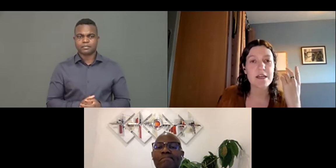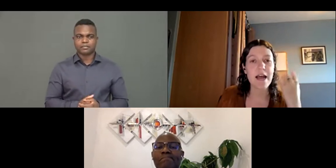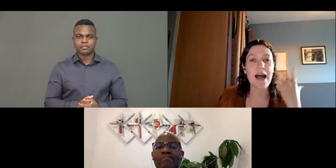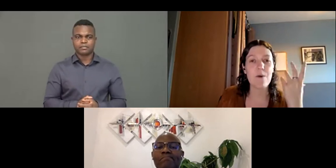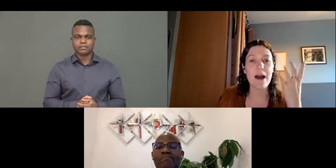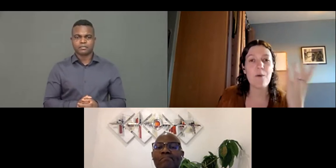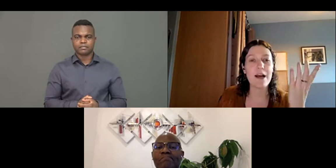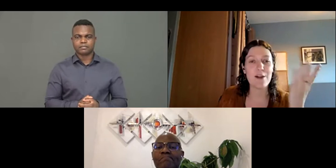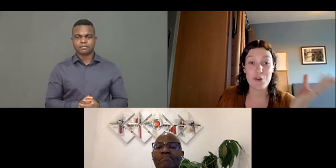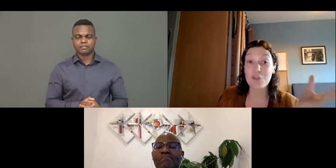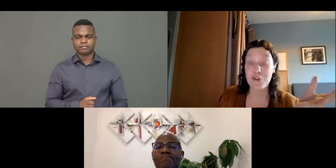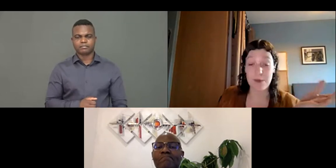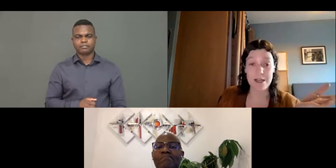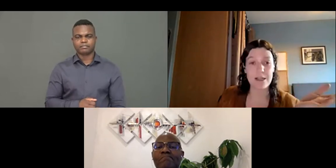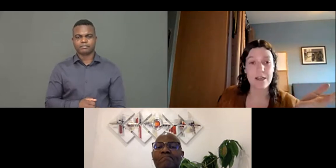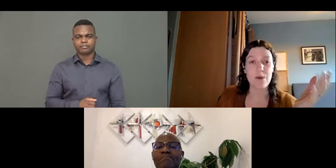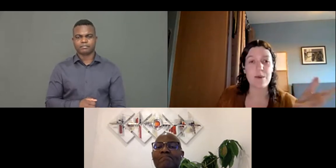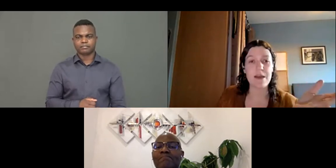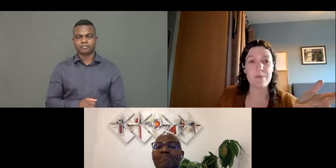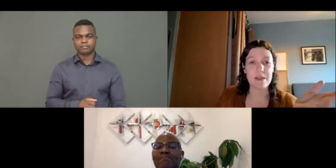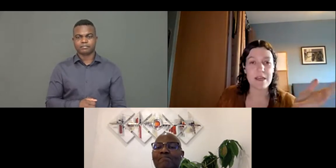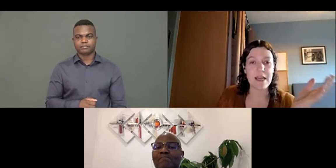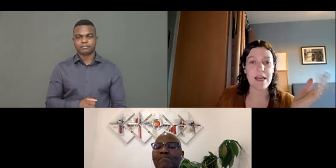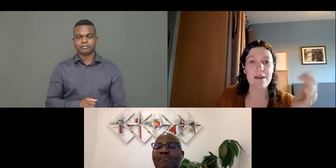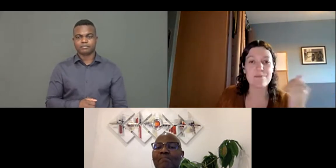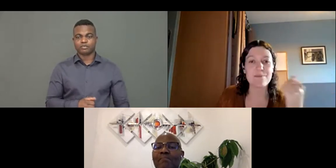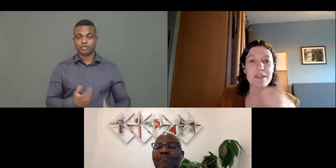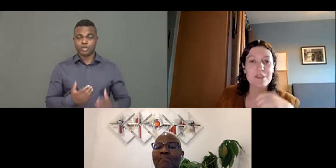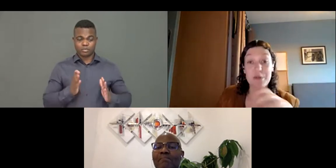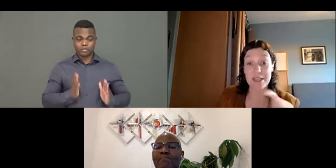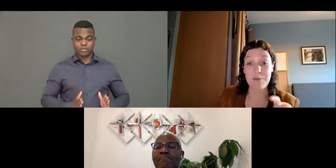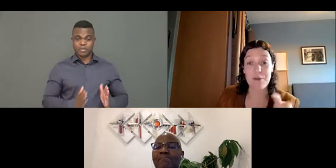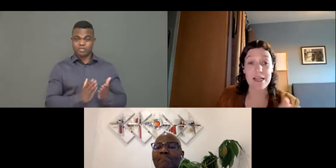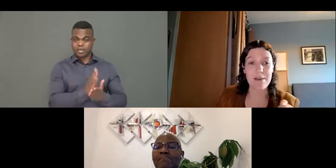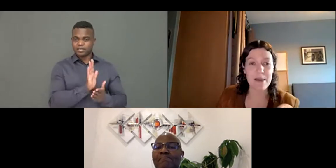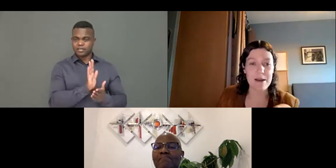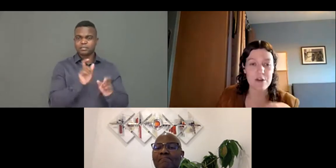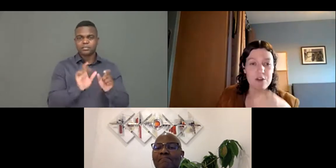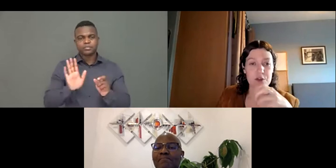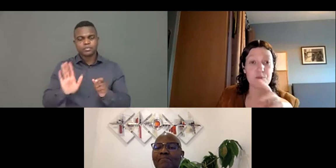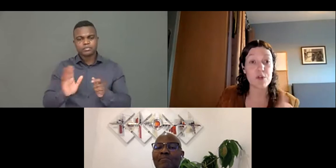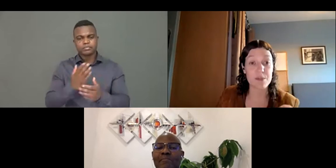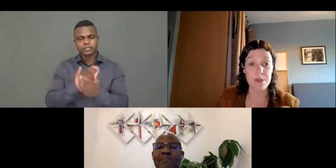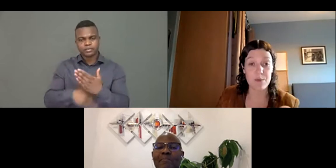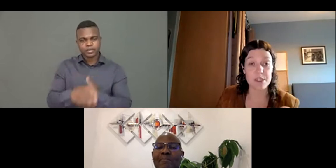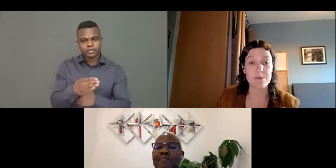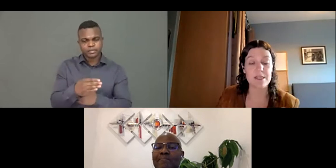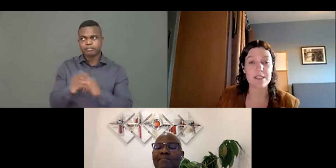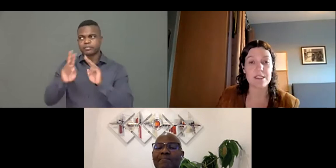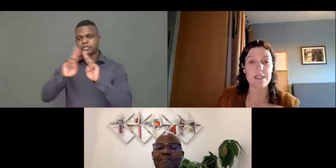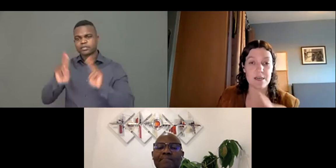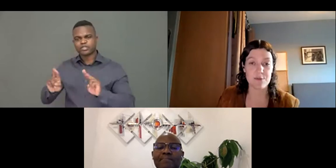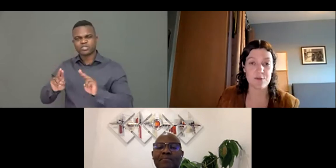how well or not so well we might be doing at breaking down barriers and supporting people with